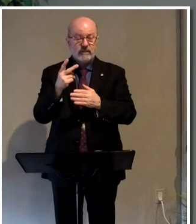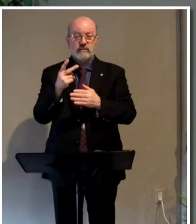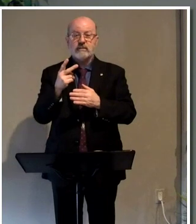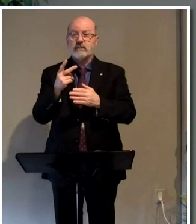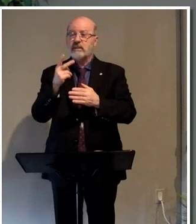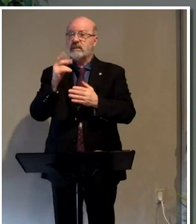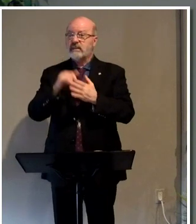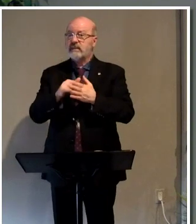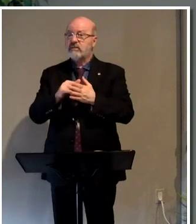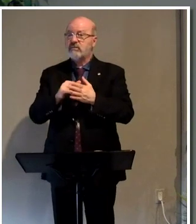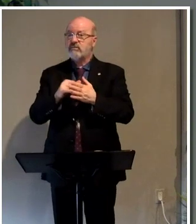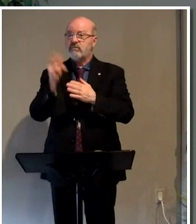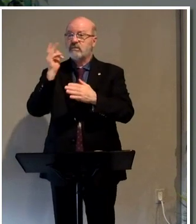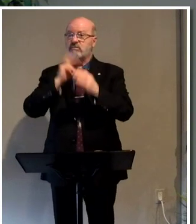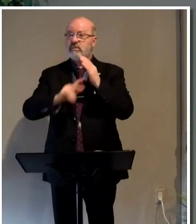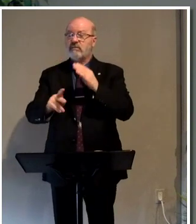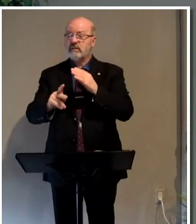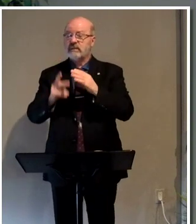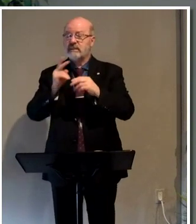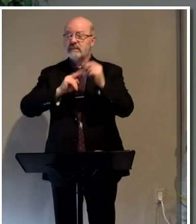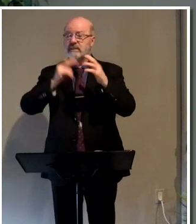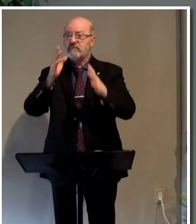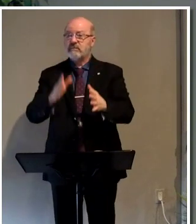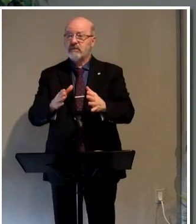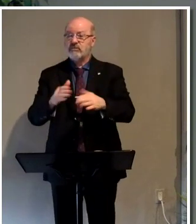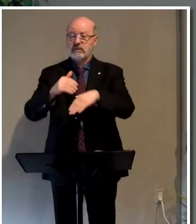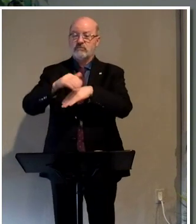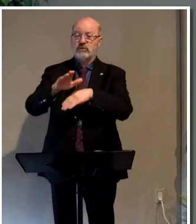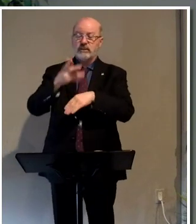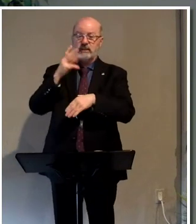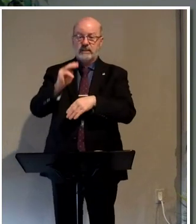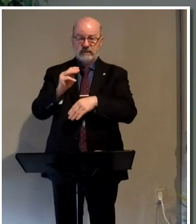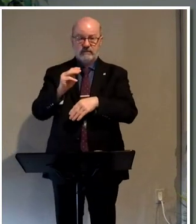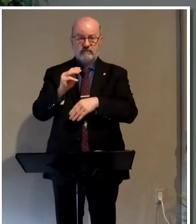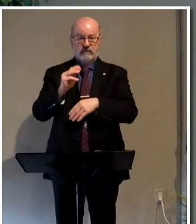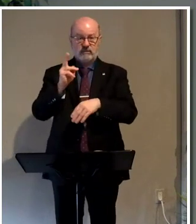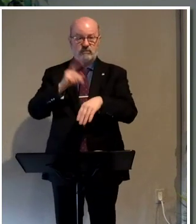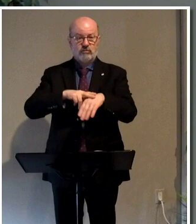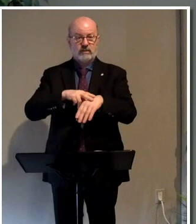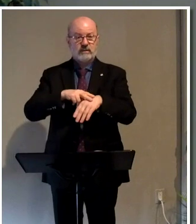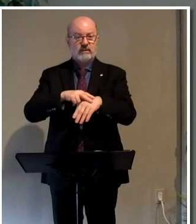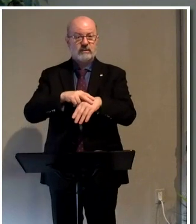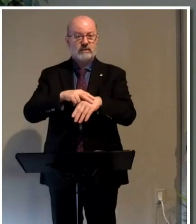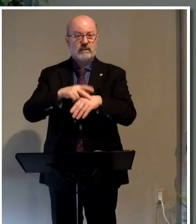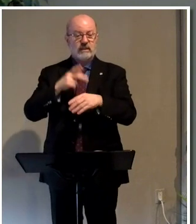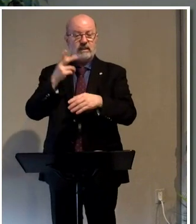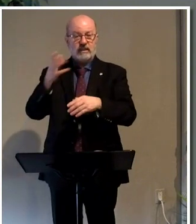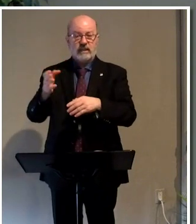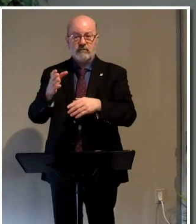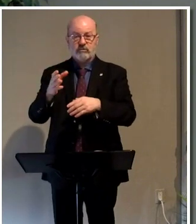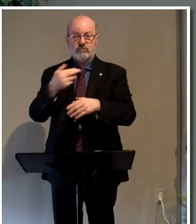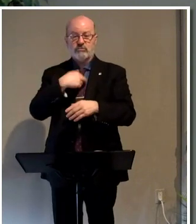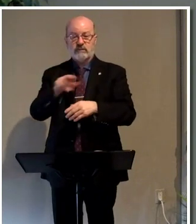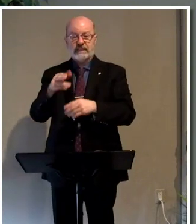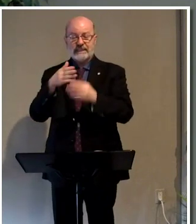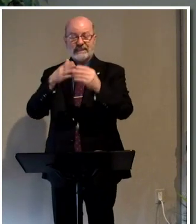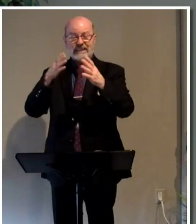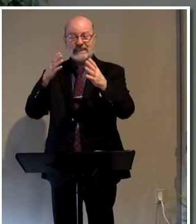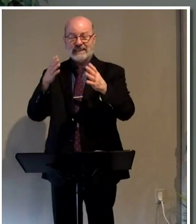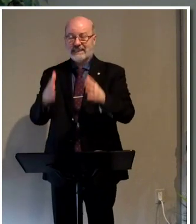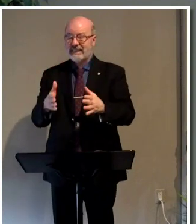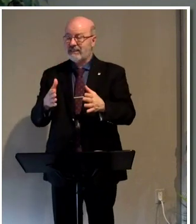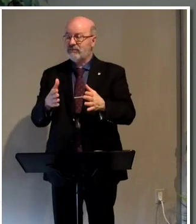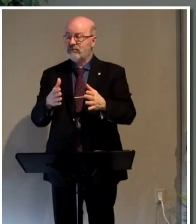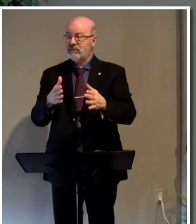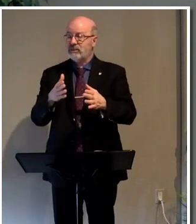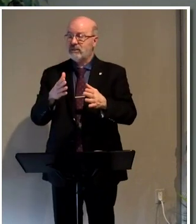see that this was prophesied. The builders that rejected him and, of course, the fact that they were none other than the religious leaders of the